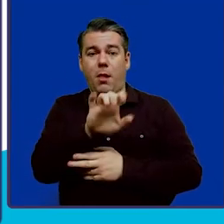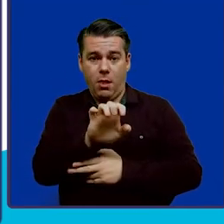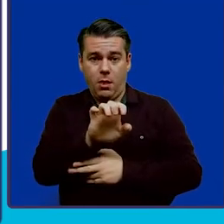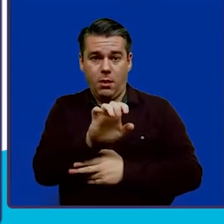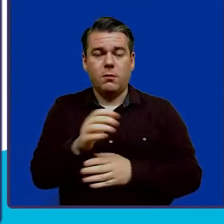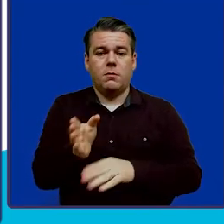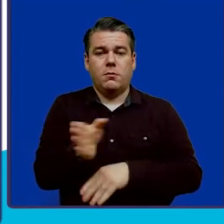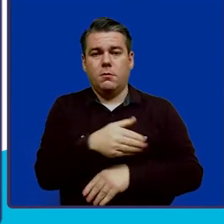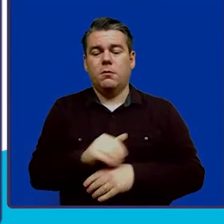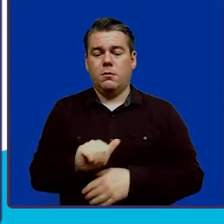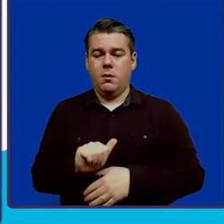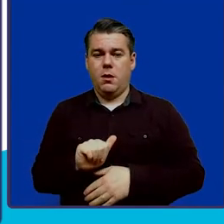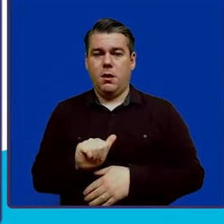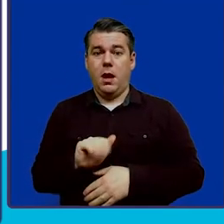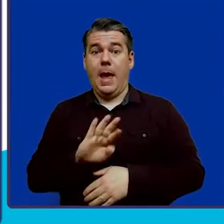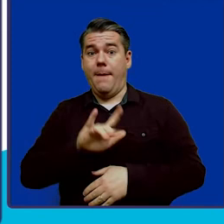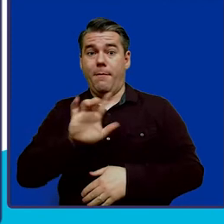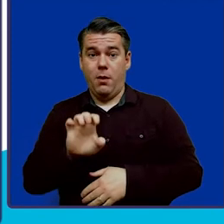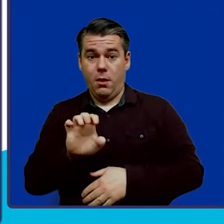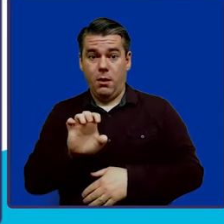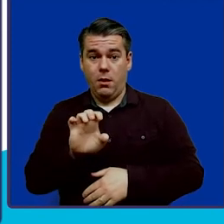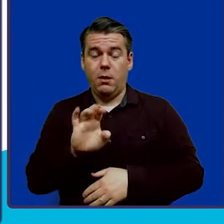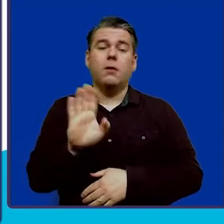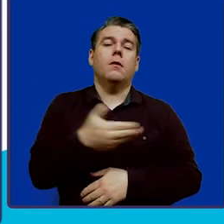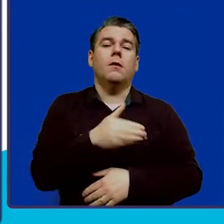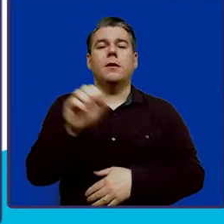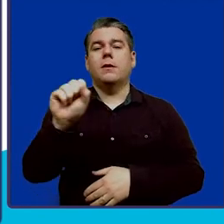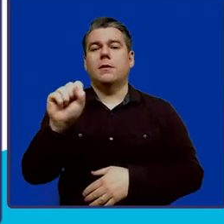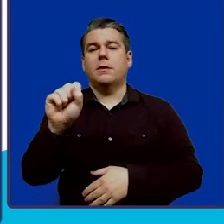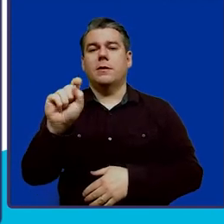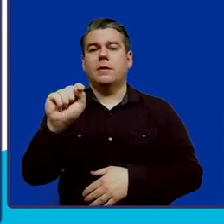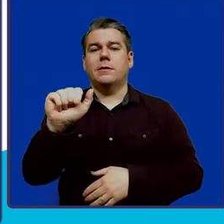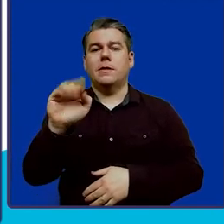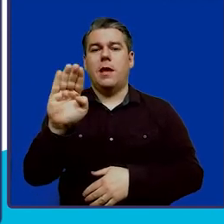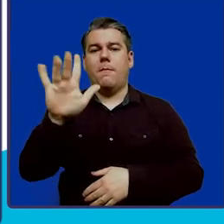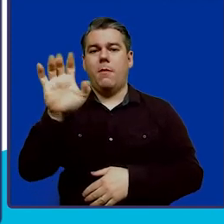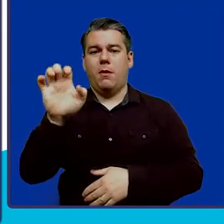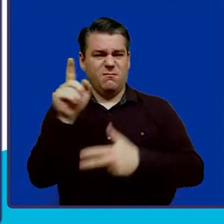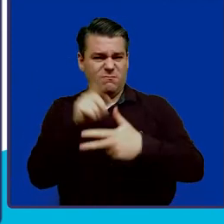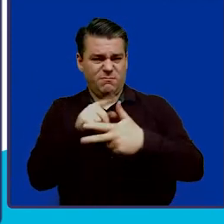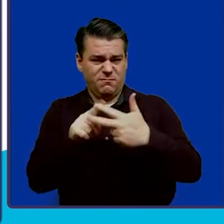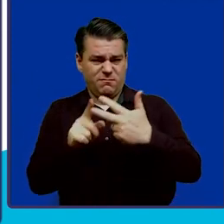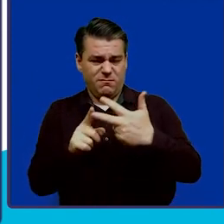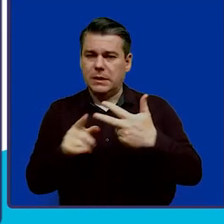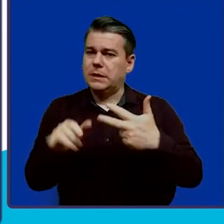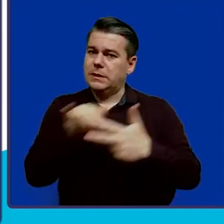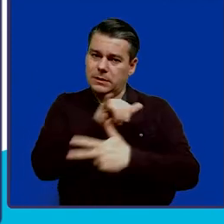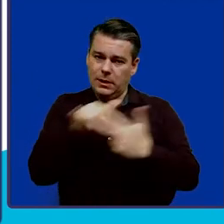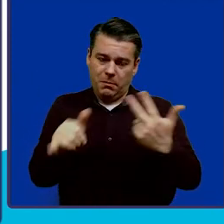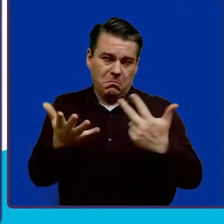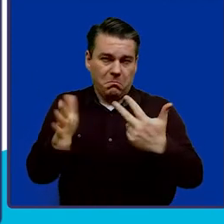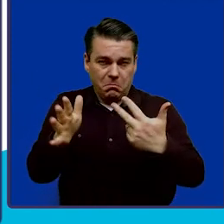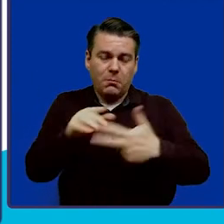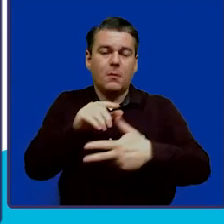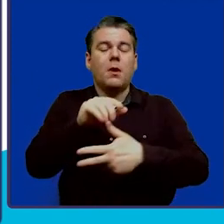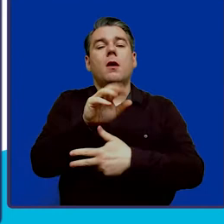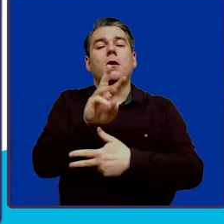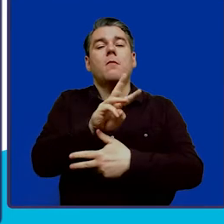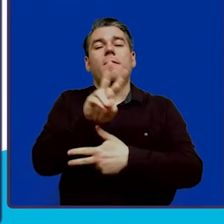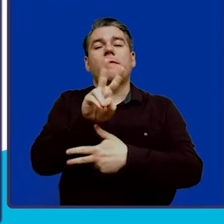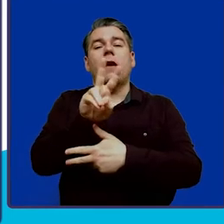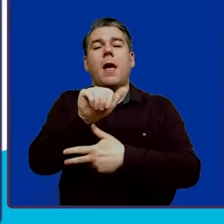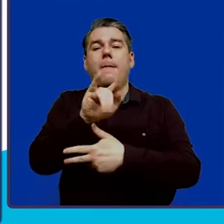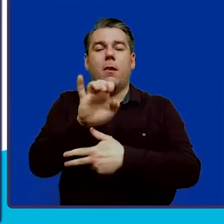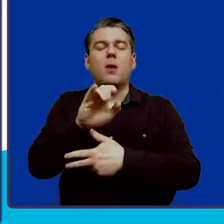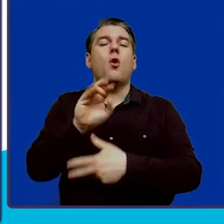ABLE, and STABLE. So essentially, they're all the same. WVABL is West Virginia's ABLE